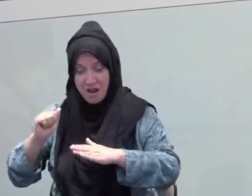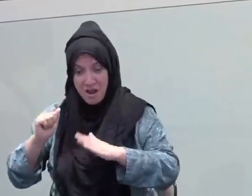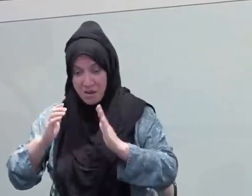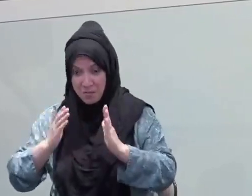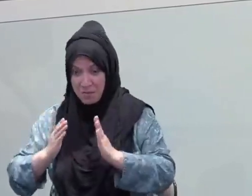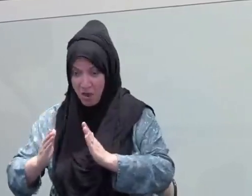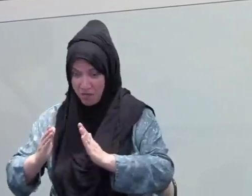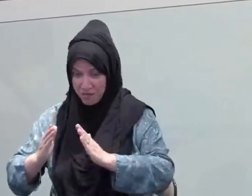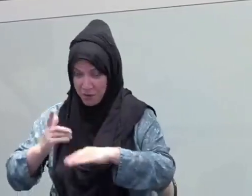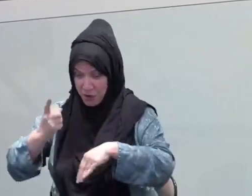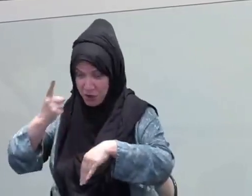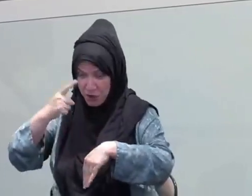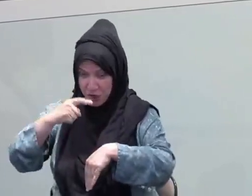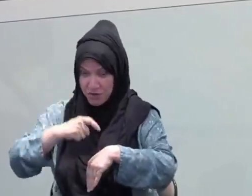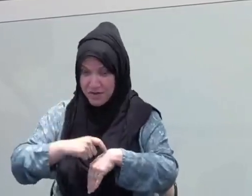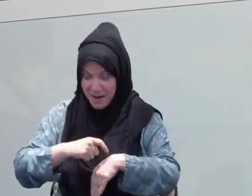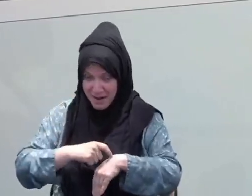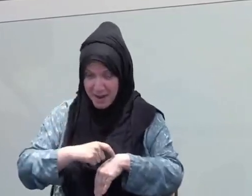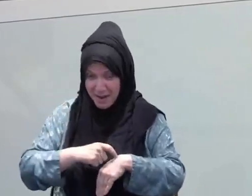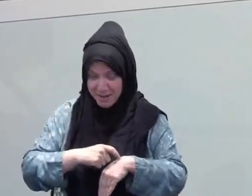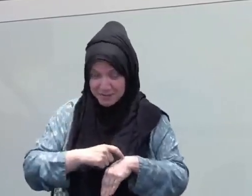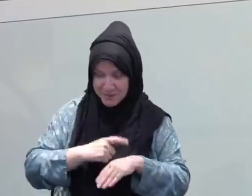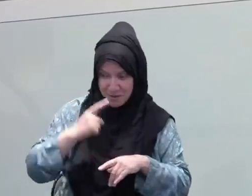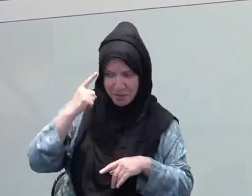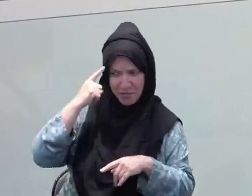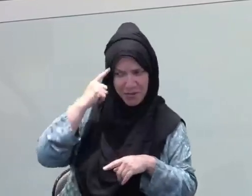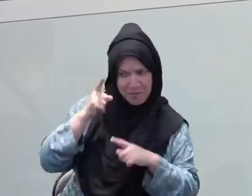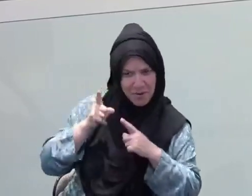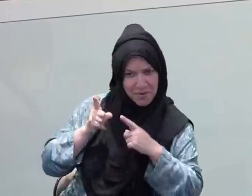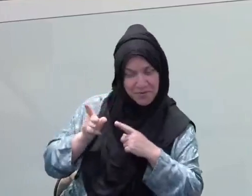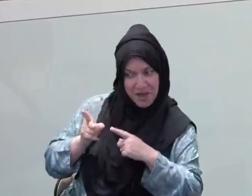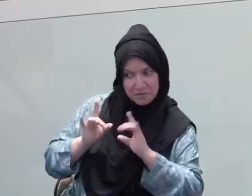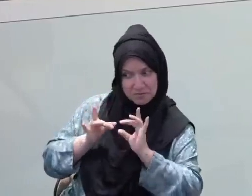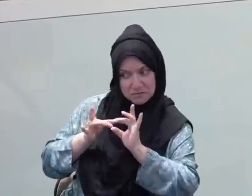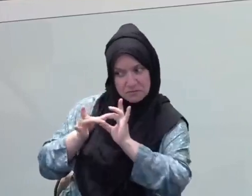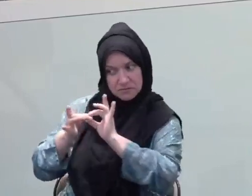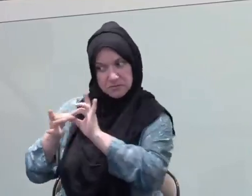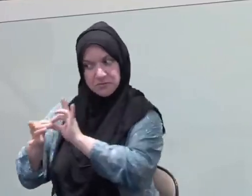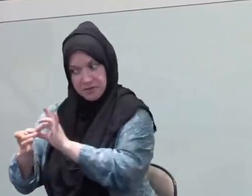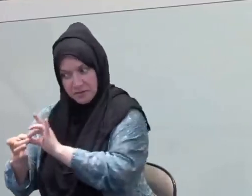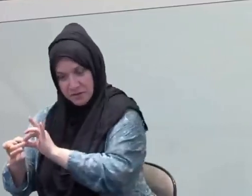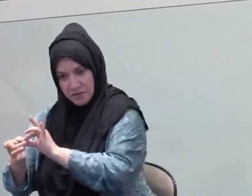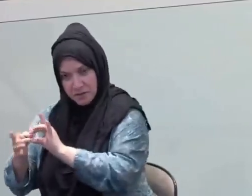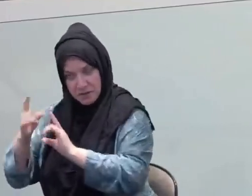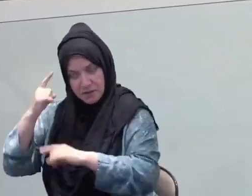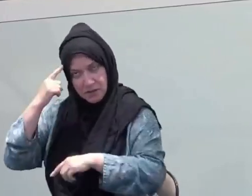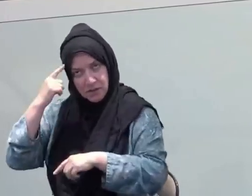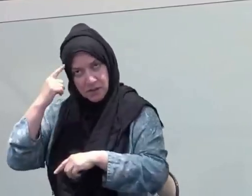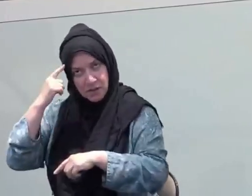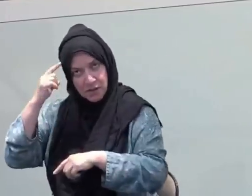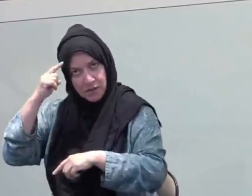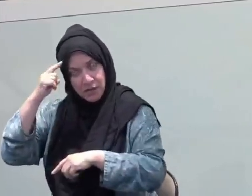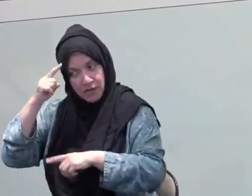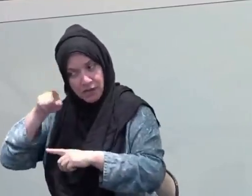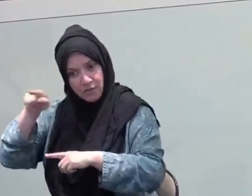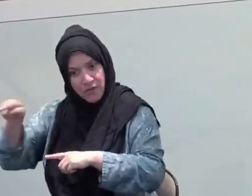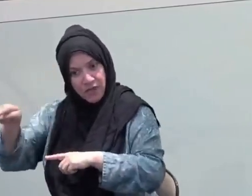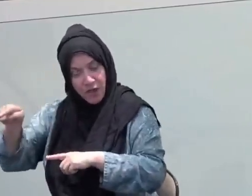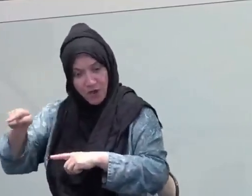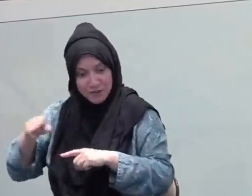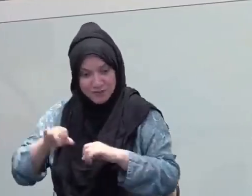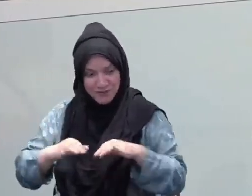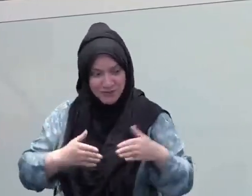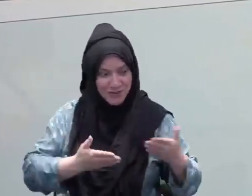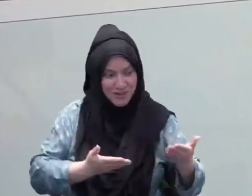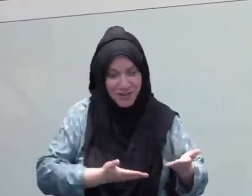significant and can help us relate when we might feel like, wait a minute, I don't know if I'm ready for this yet. Well, you know what? What did Allah